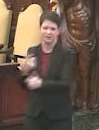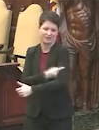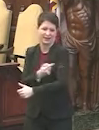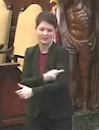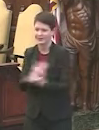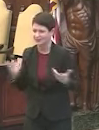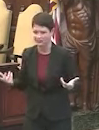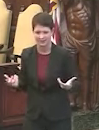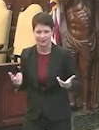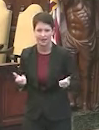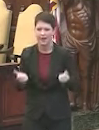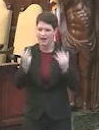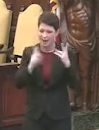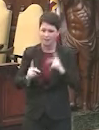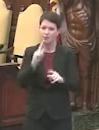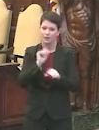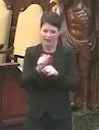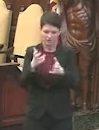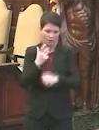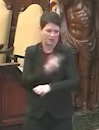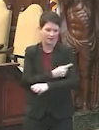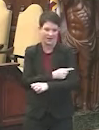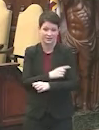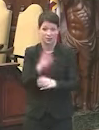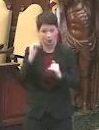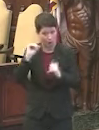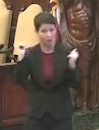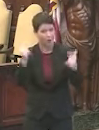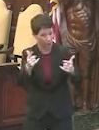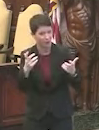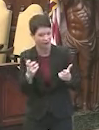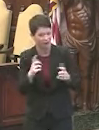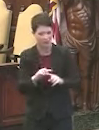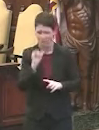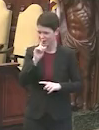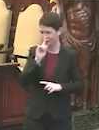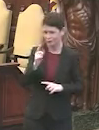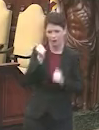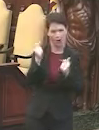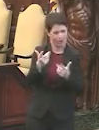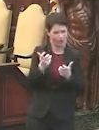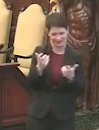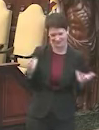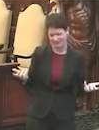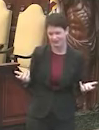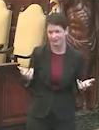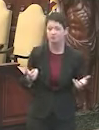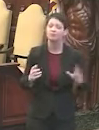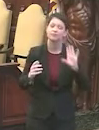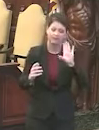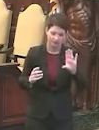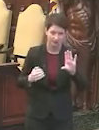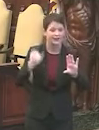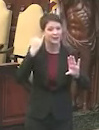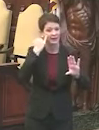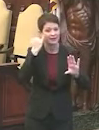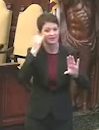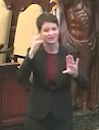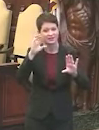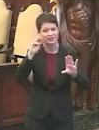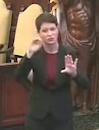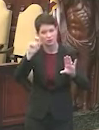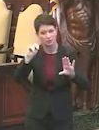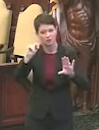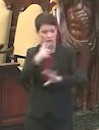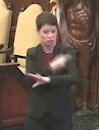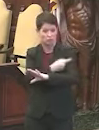entirely unclear how many people want this vaccine. We hope it's everybody. We're not sure, though. I can say this. If that 600 million